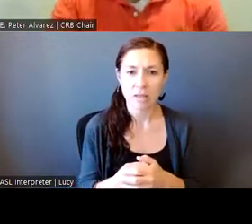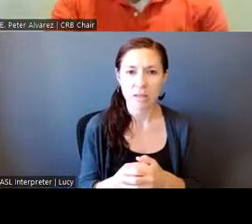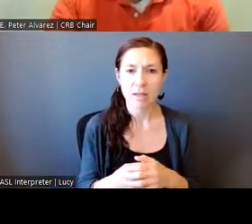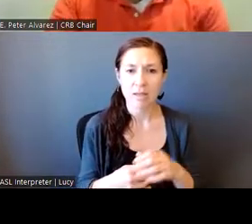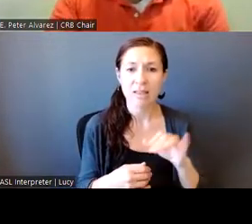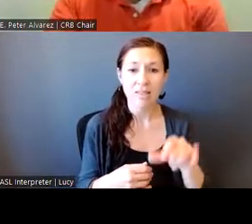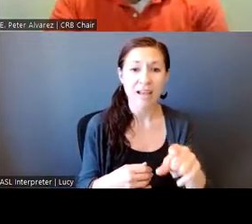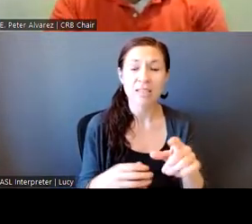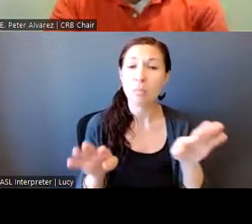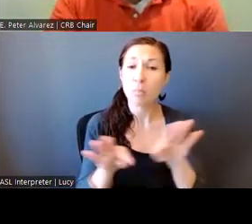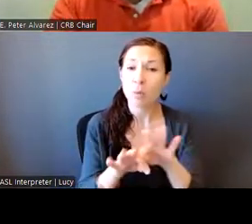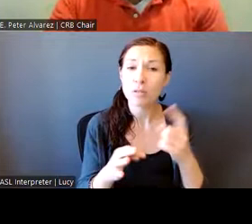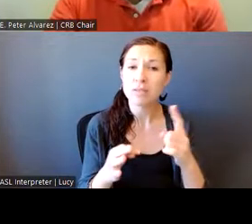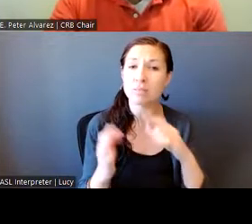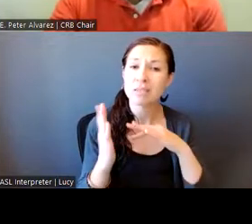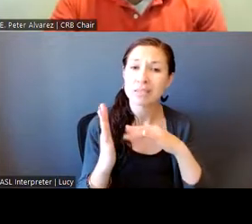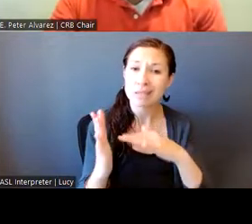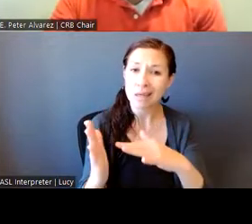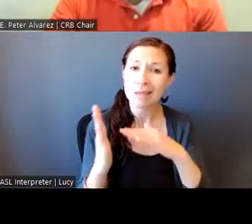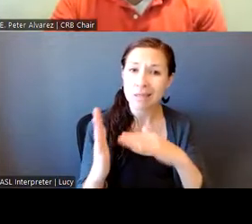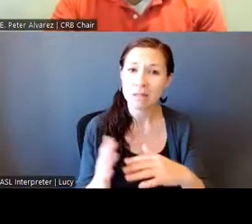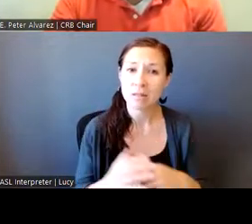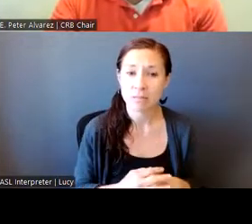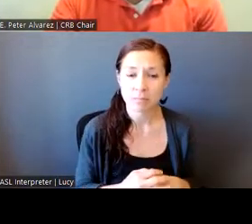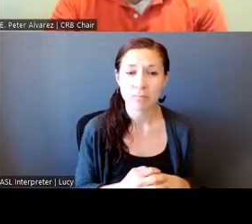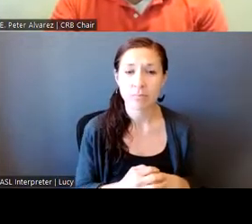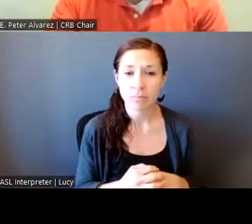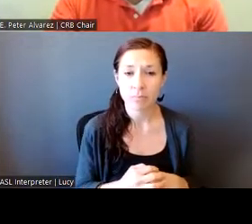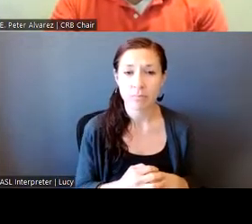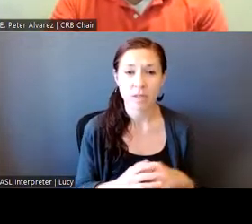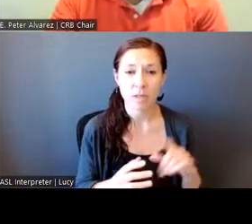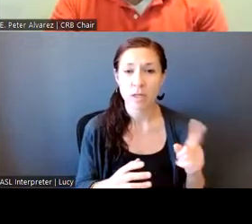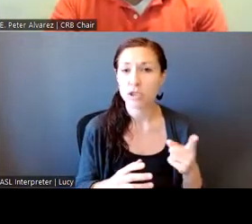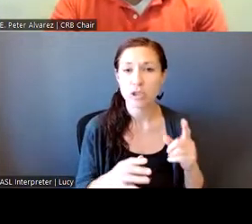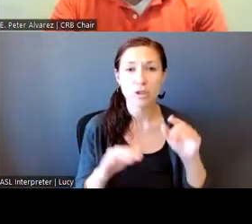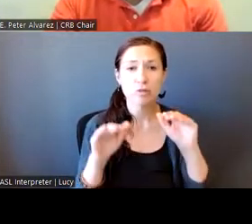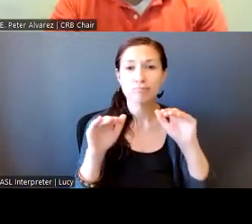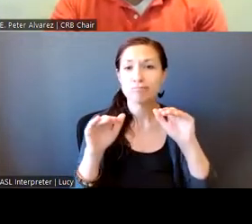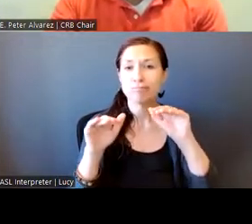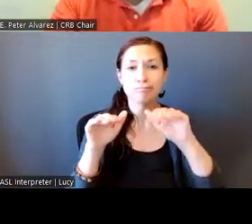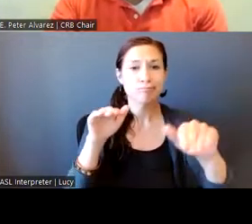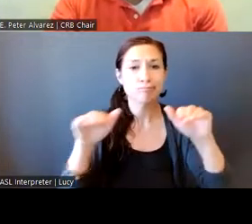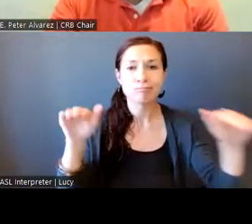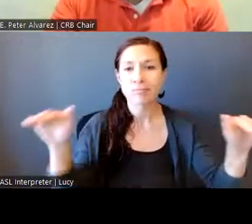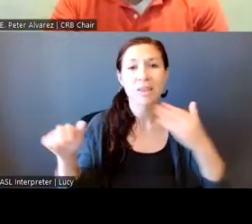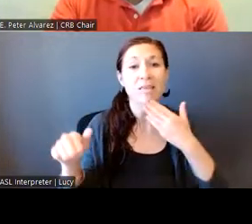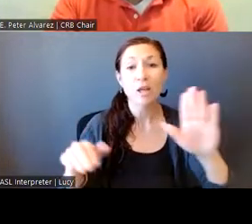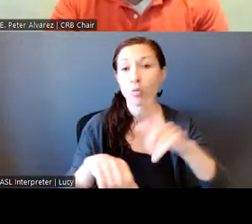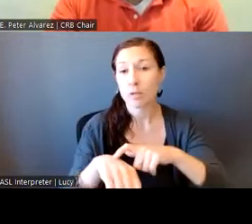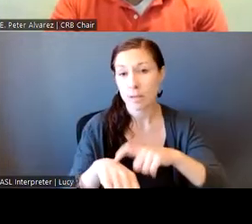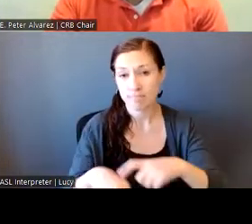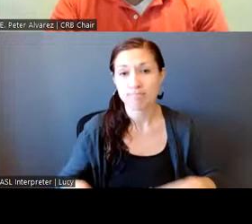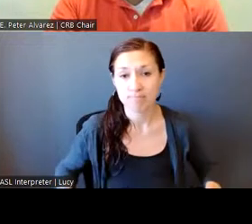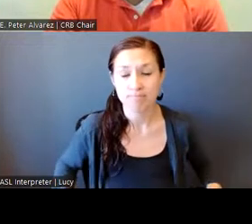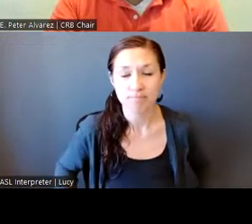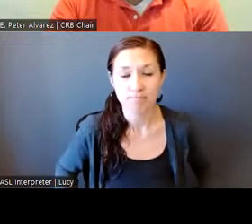maybe. But, uh, I, I'm just bringing it to your attention and I appreciate the time. Thank you.